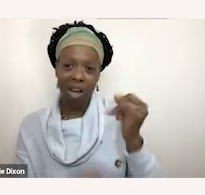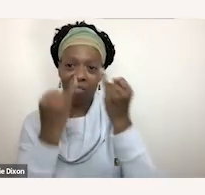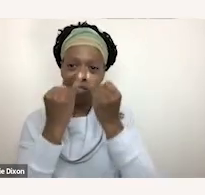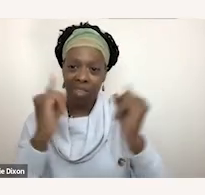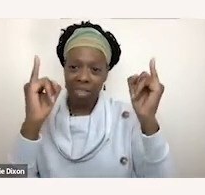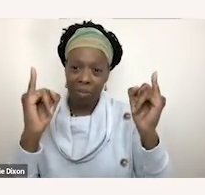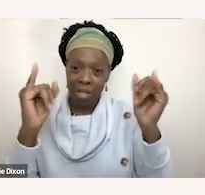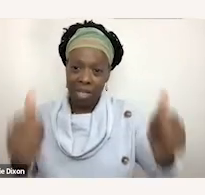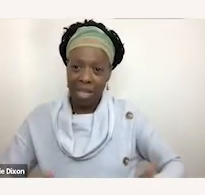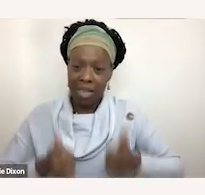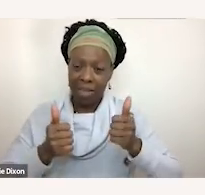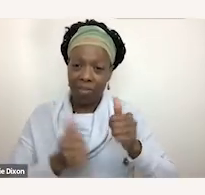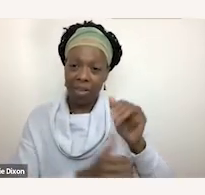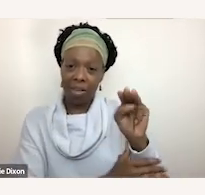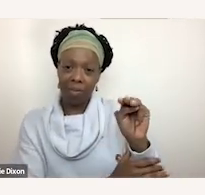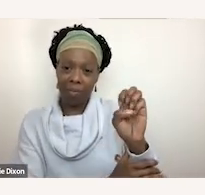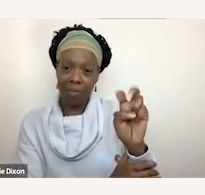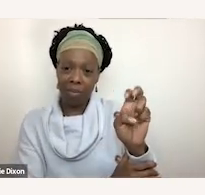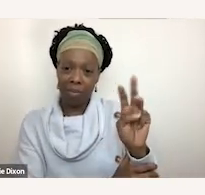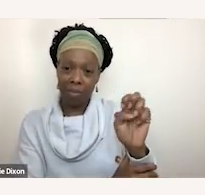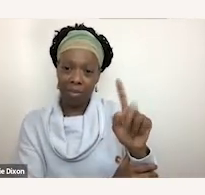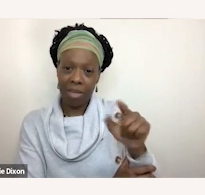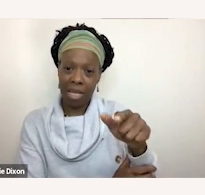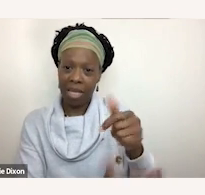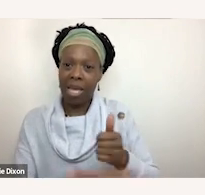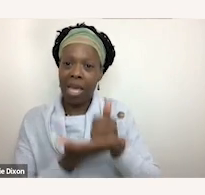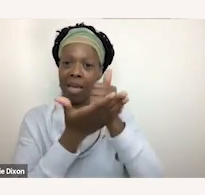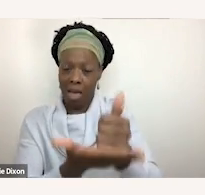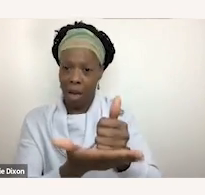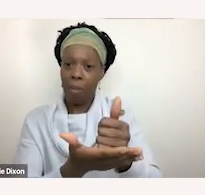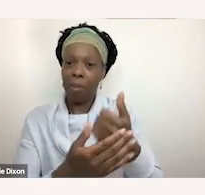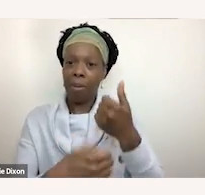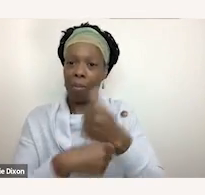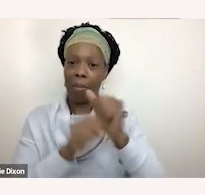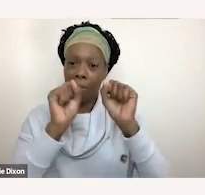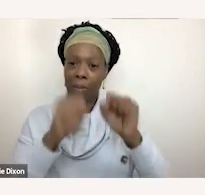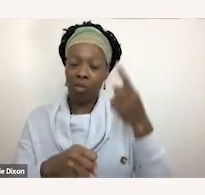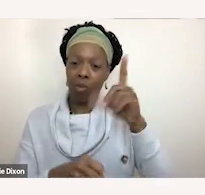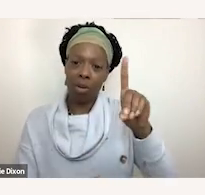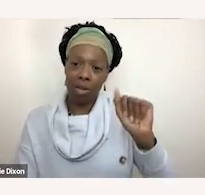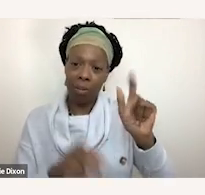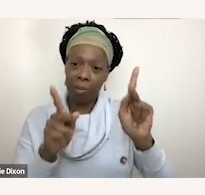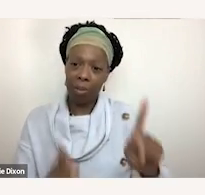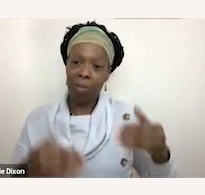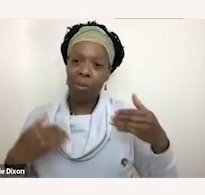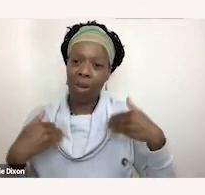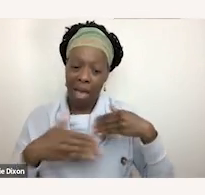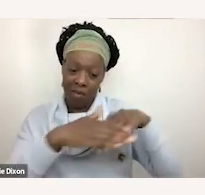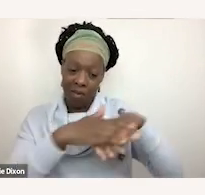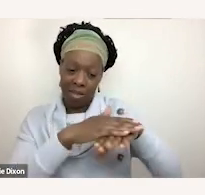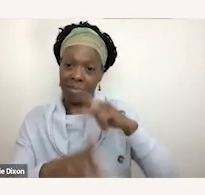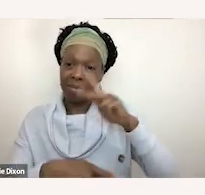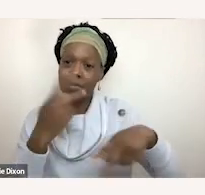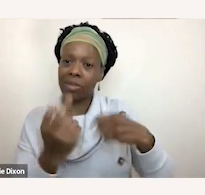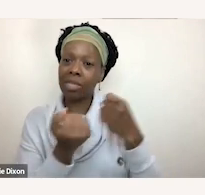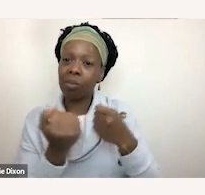helped forge a path that allowed disabled people access to the supports that they need to